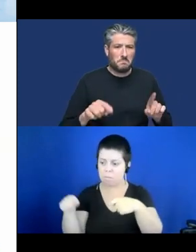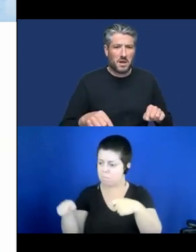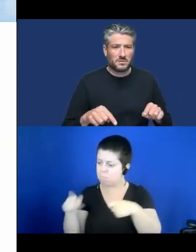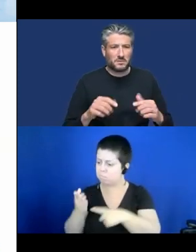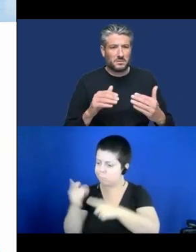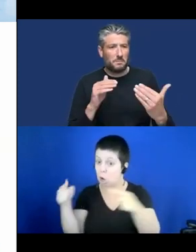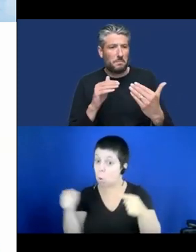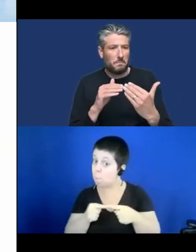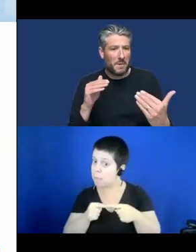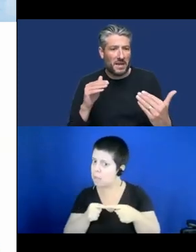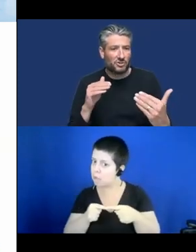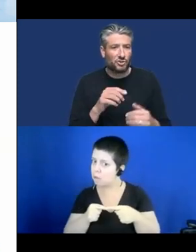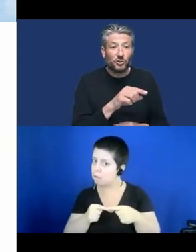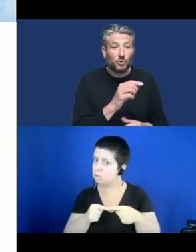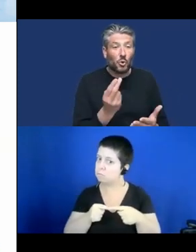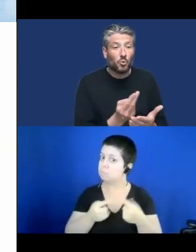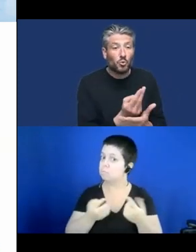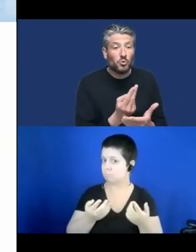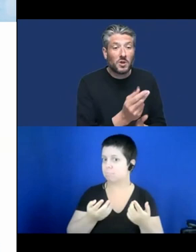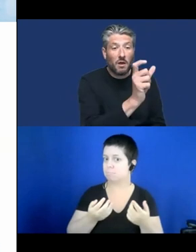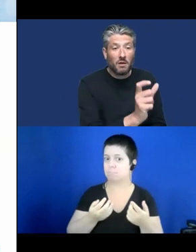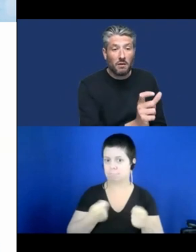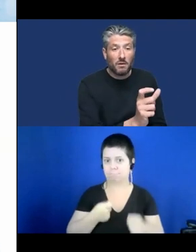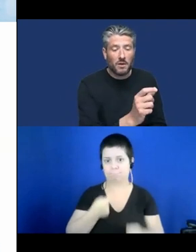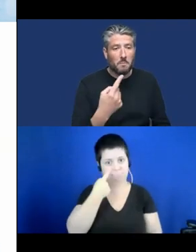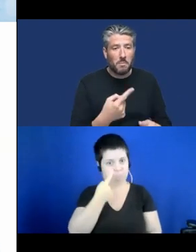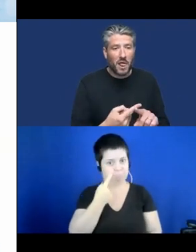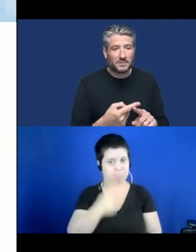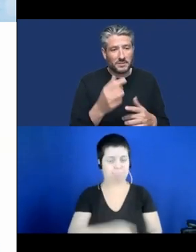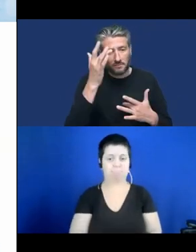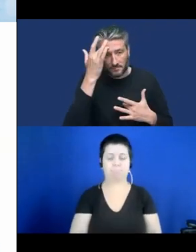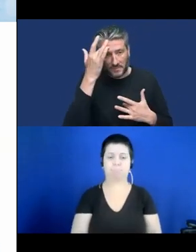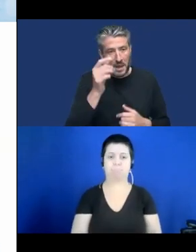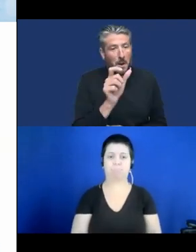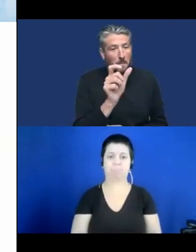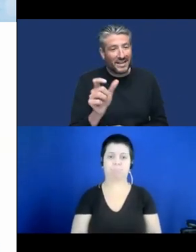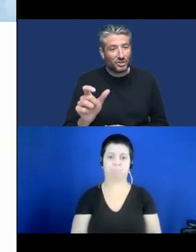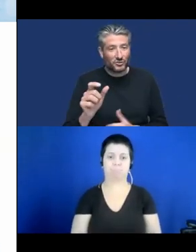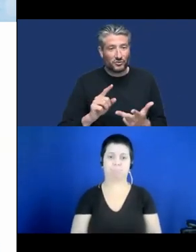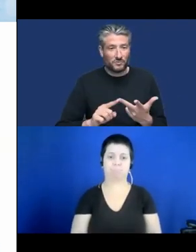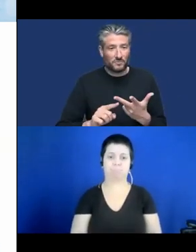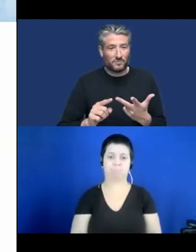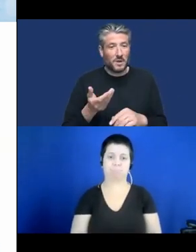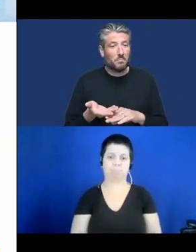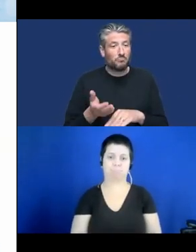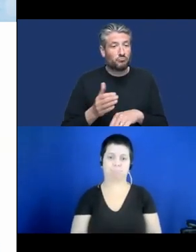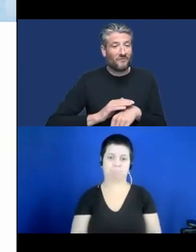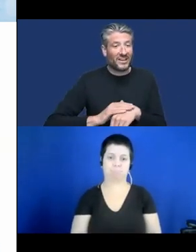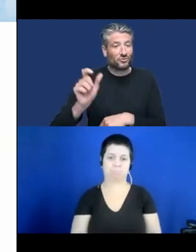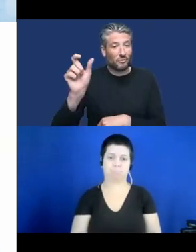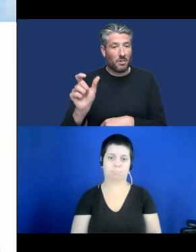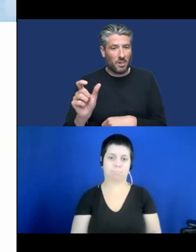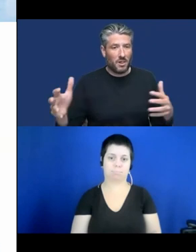and the healthcare. And we have to then realize that these new